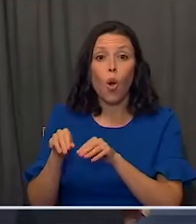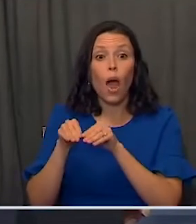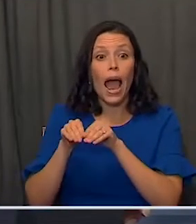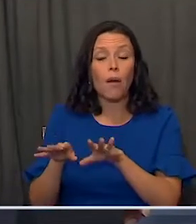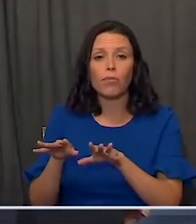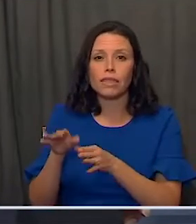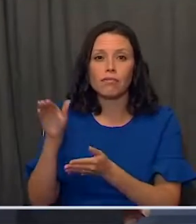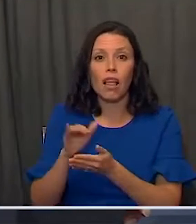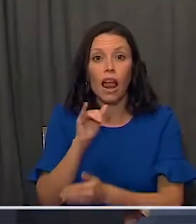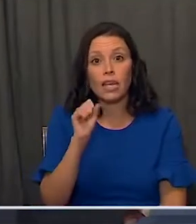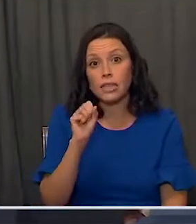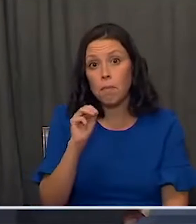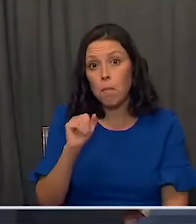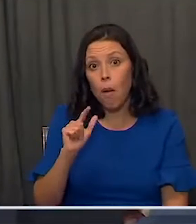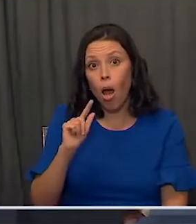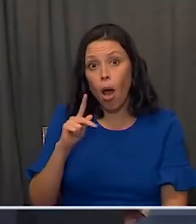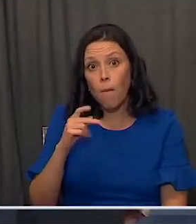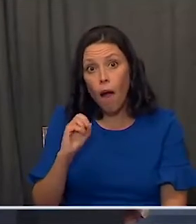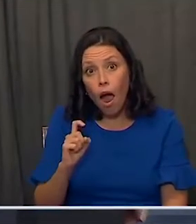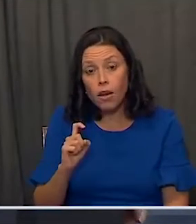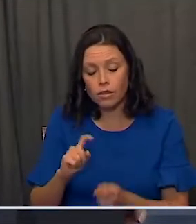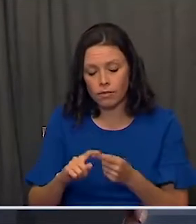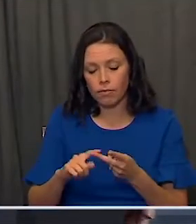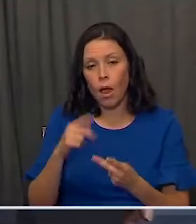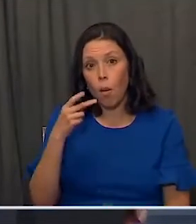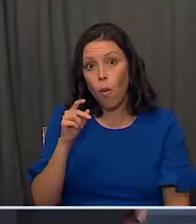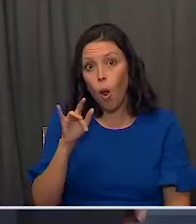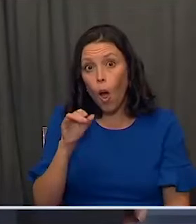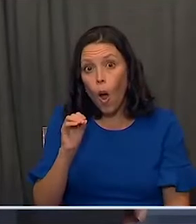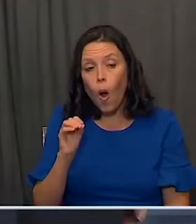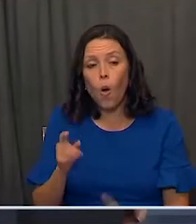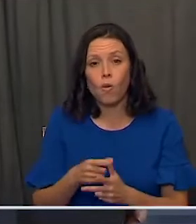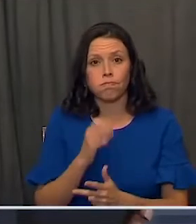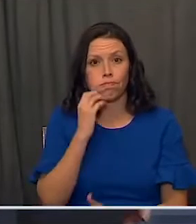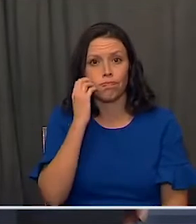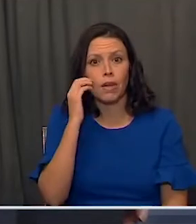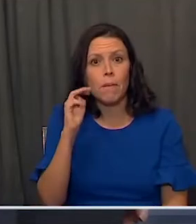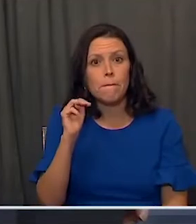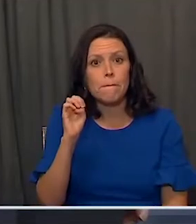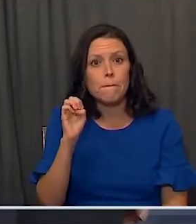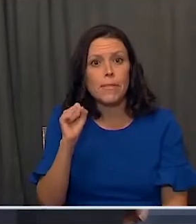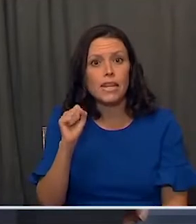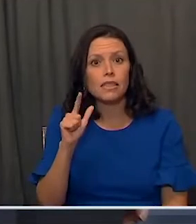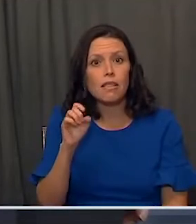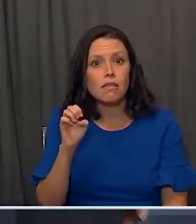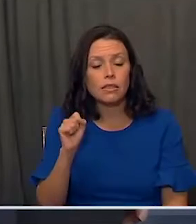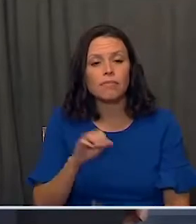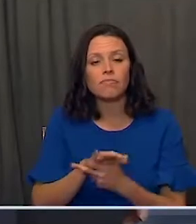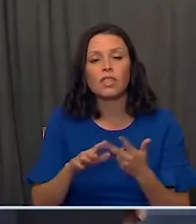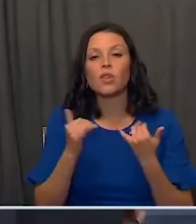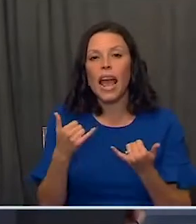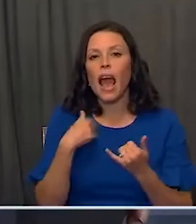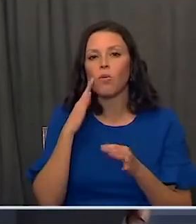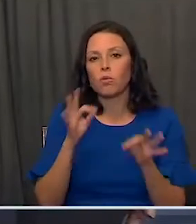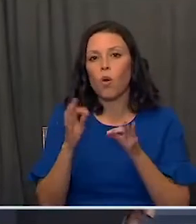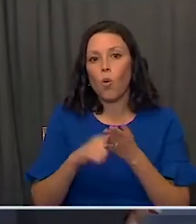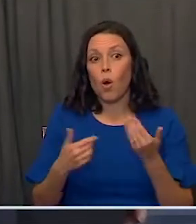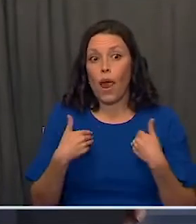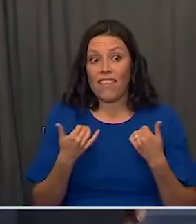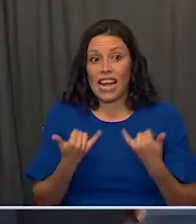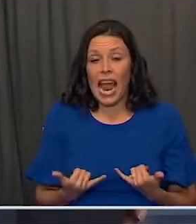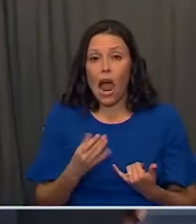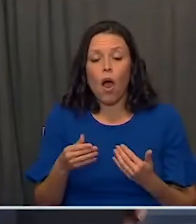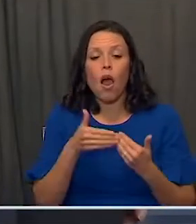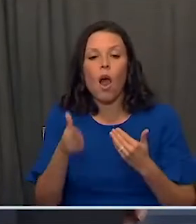like smallpox, like polio, like measles. So in the next couple of minutes, let me tell you about what we have now and